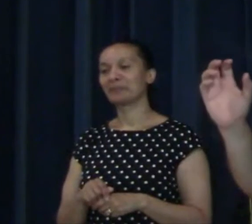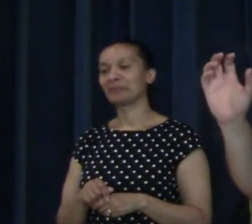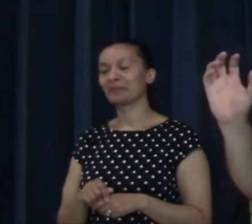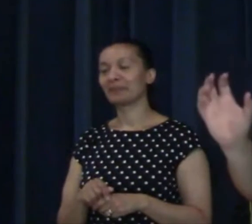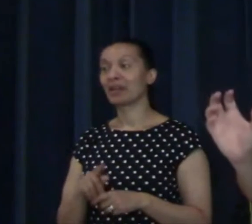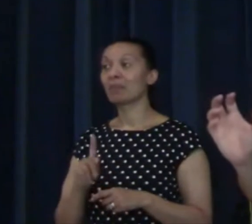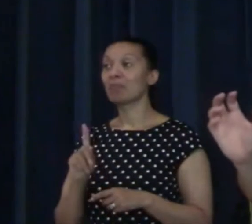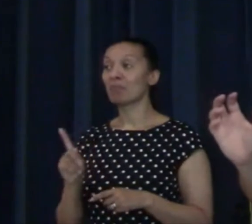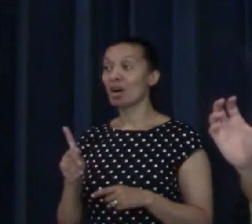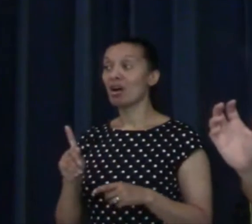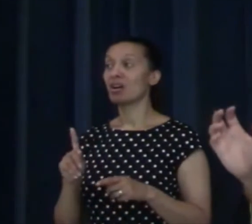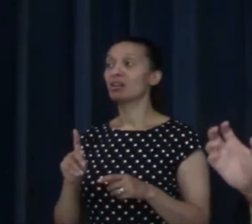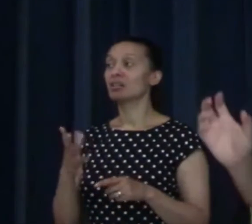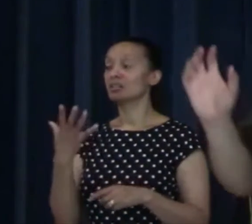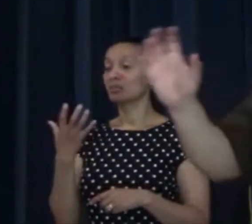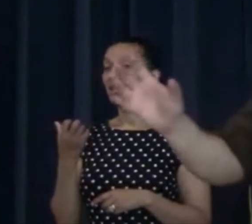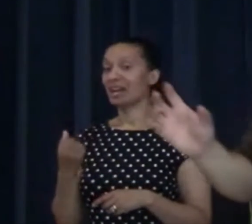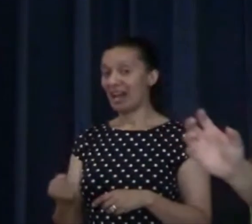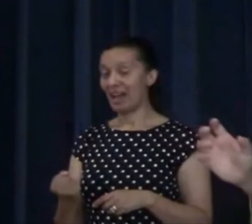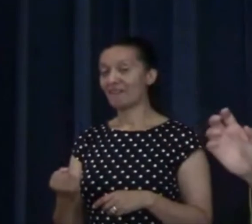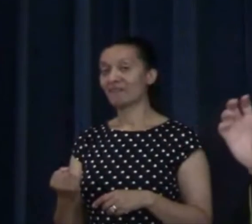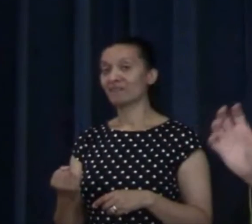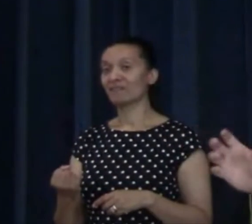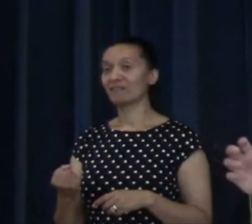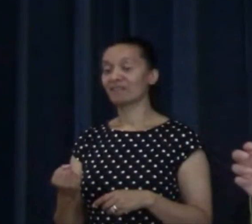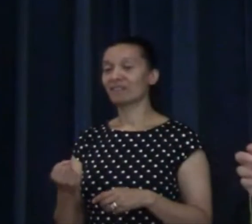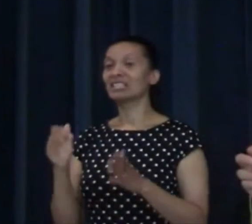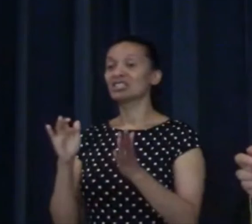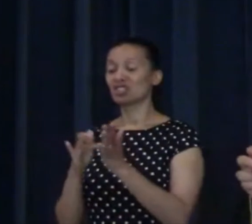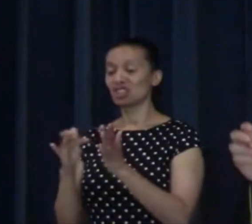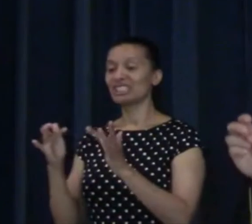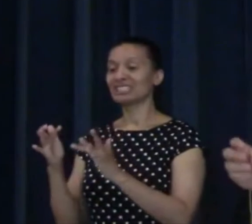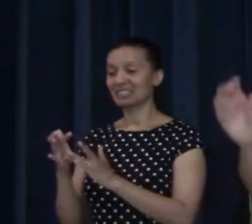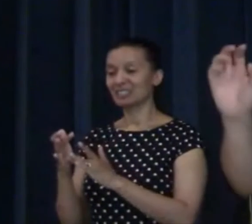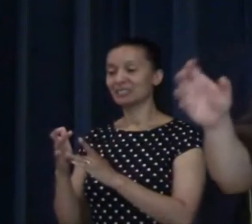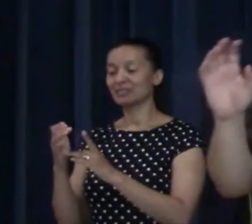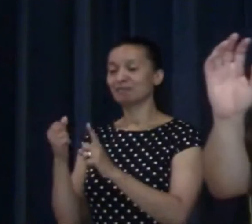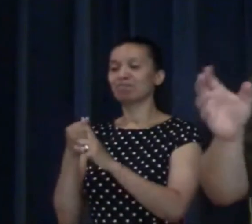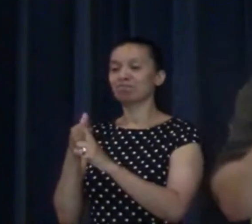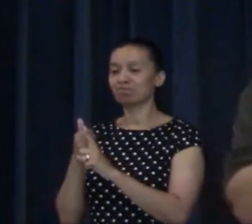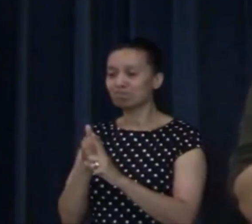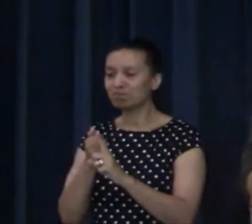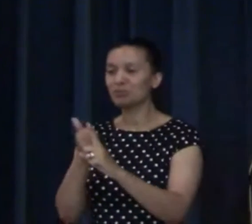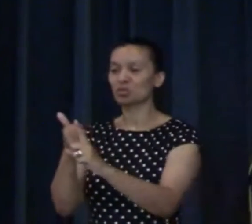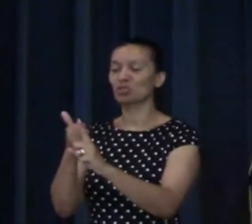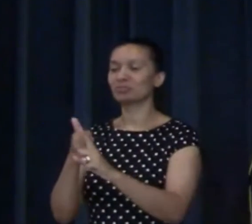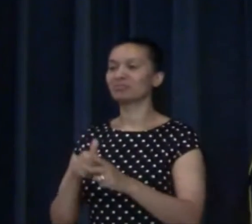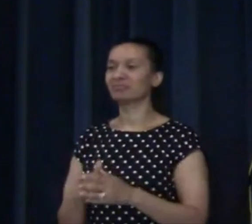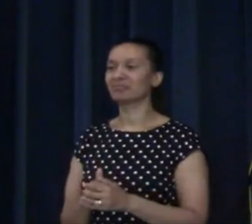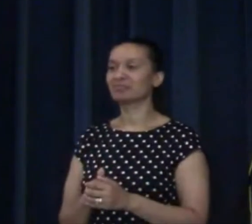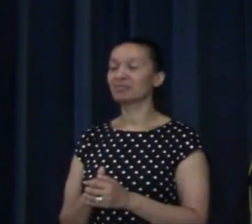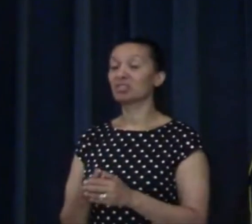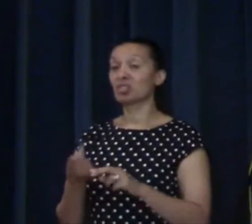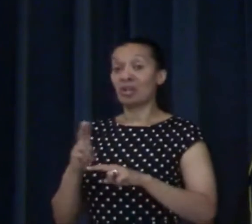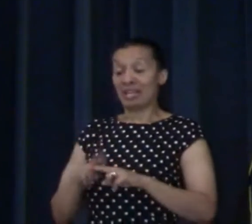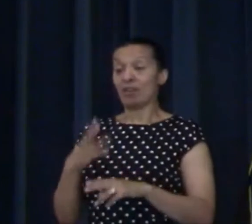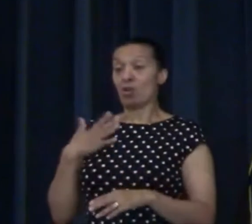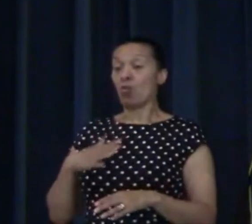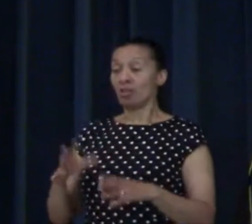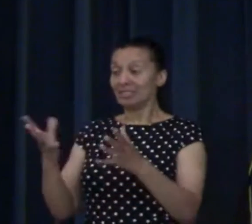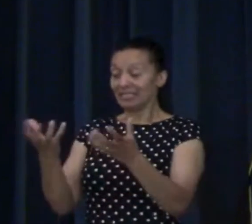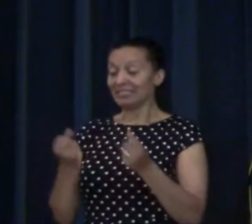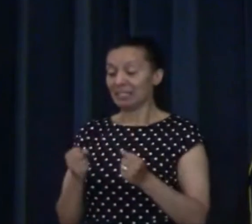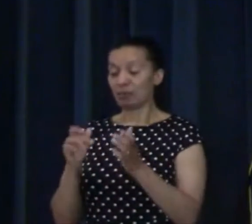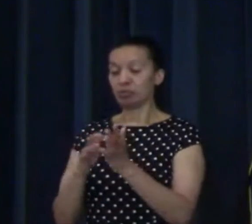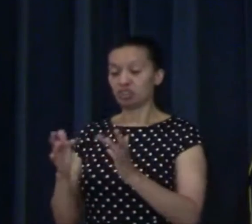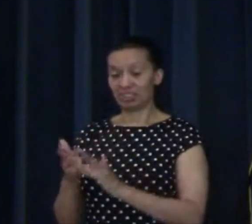But we have an advocate for us in Jesus. Someone who paid the price. So if you want to accept Jesus as your Lord